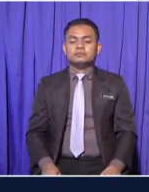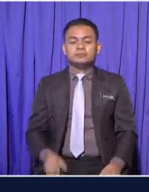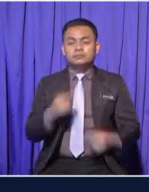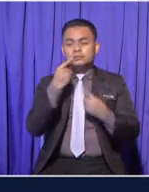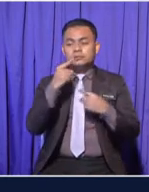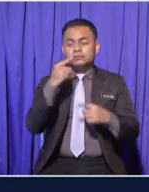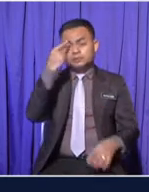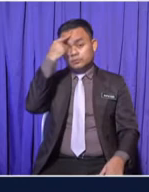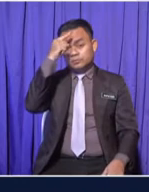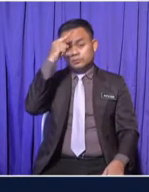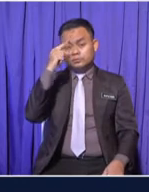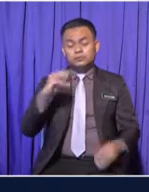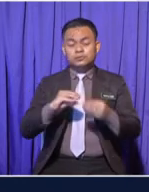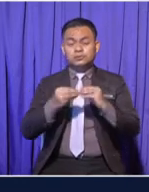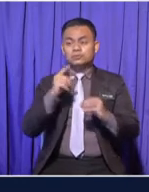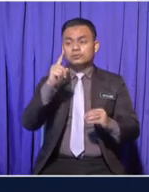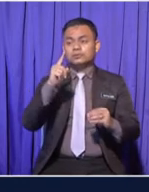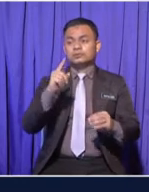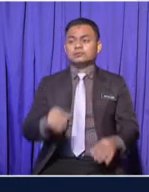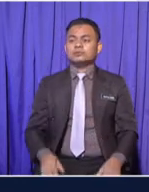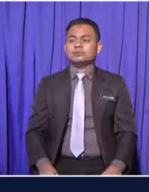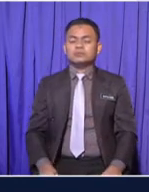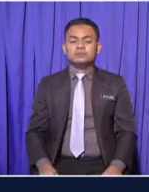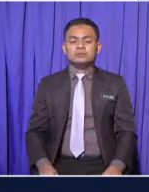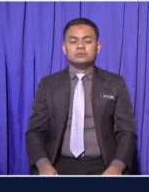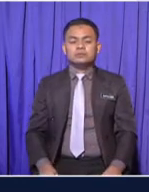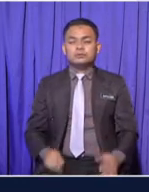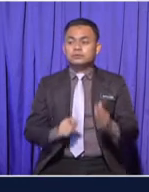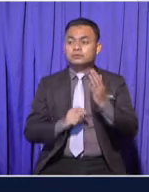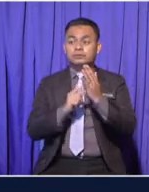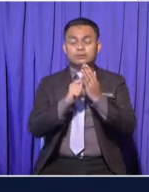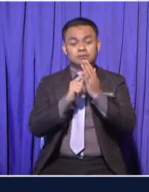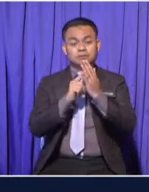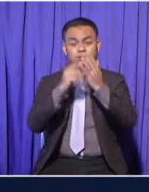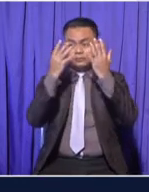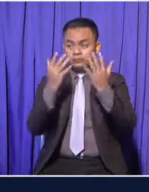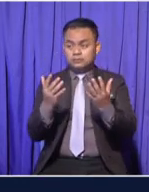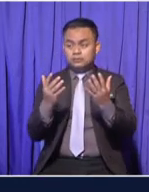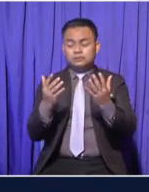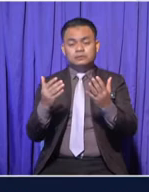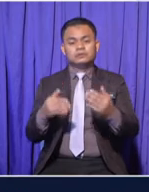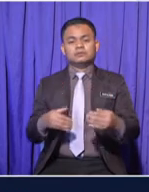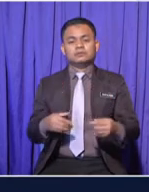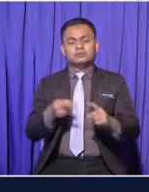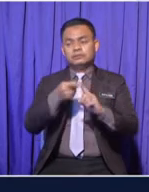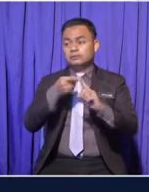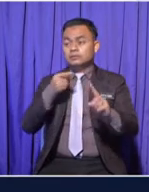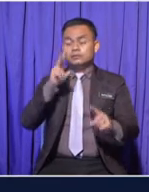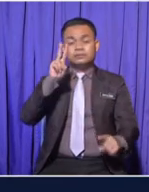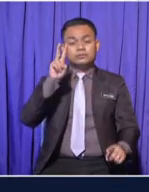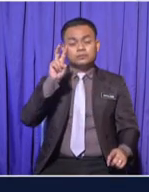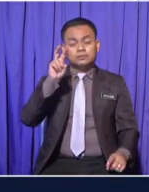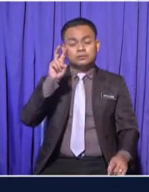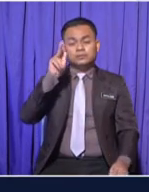for number 1 is Increase in weight from 20 kilograms